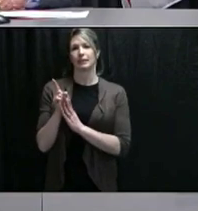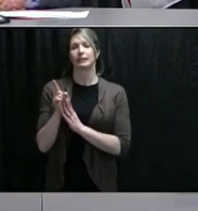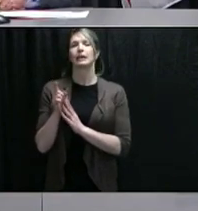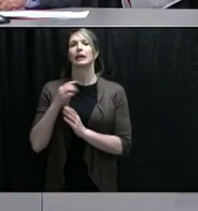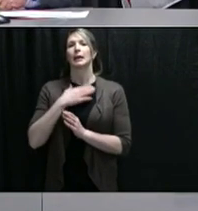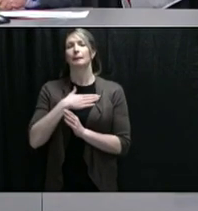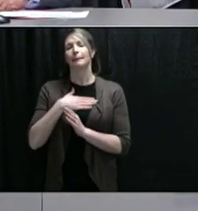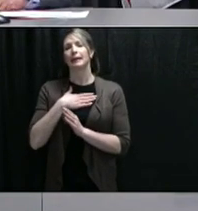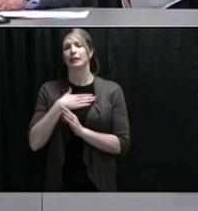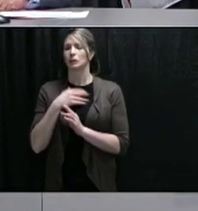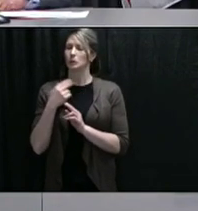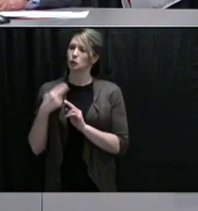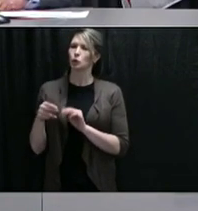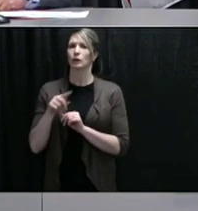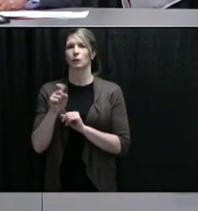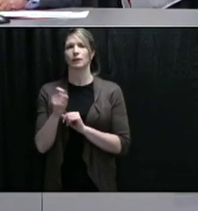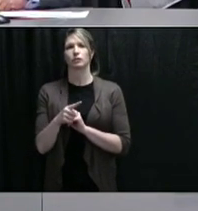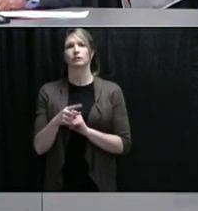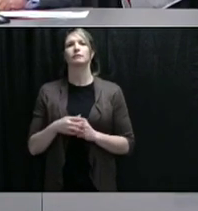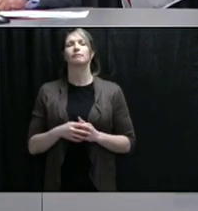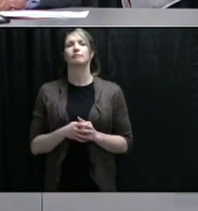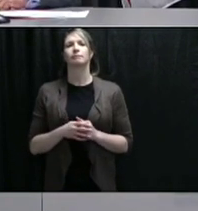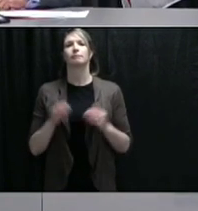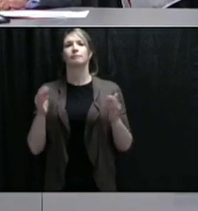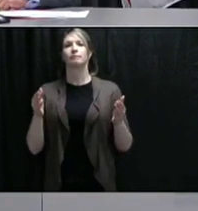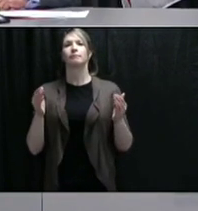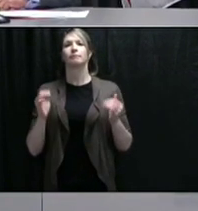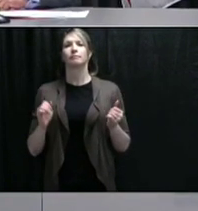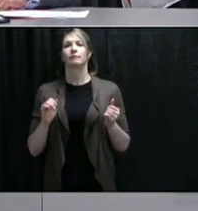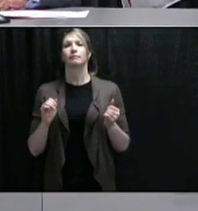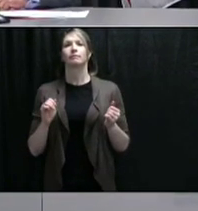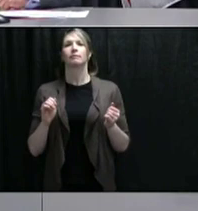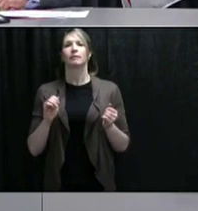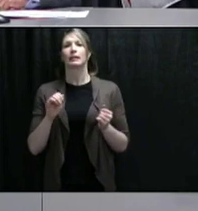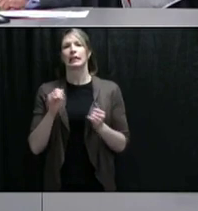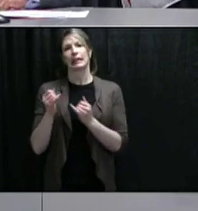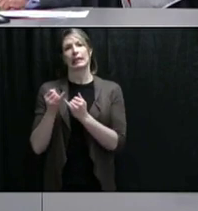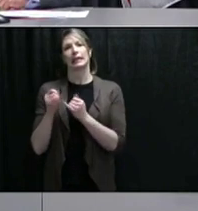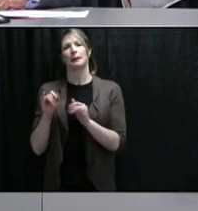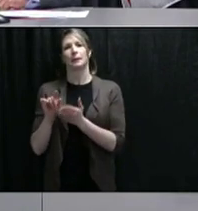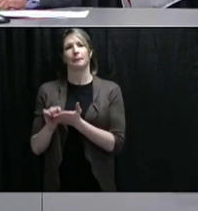preamble really short. Next, we have Drew Brown of the Independent. Please go ahead.